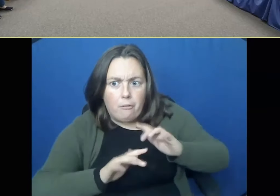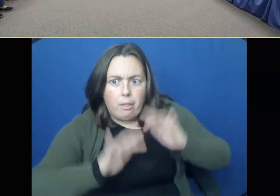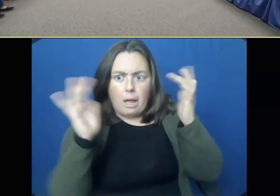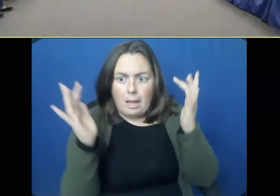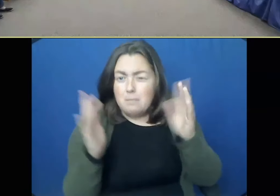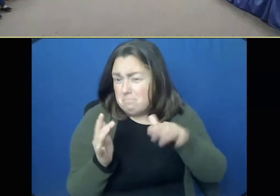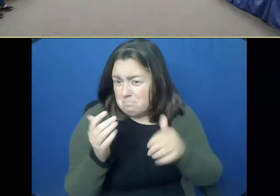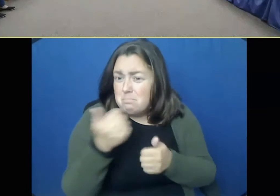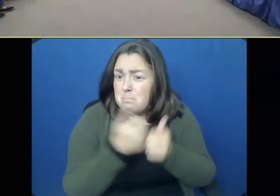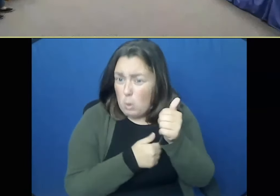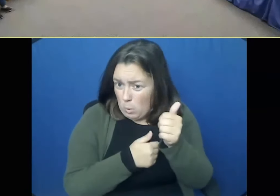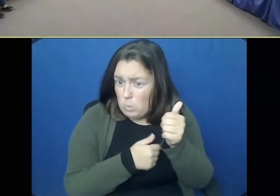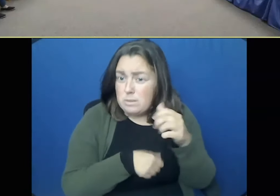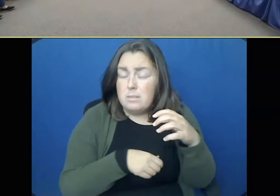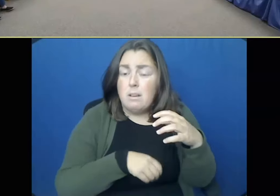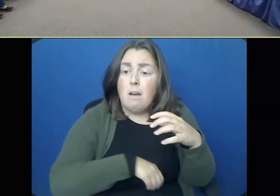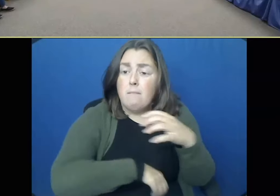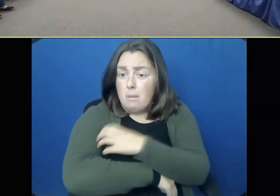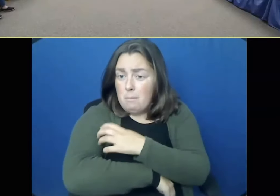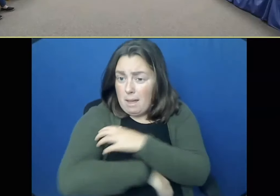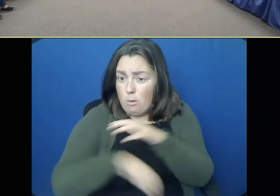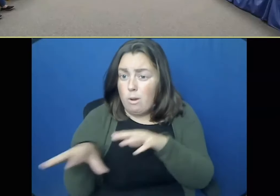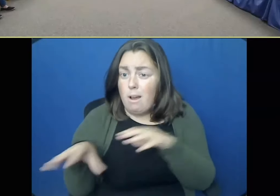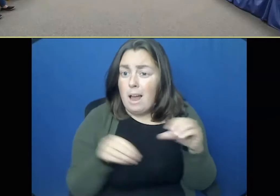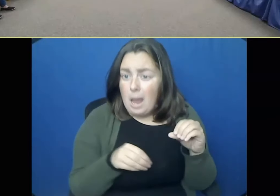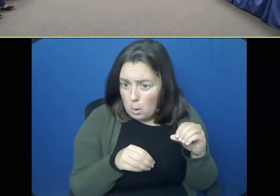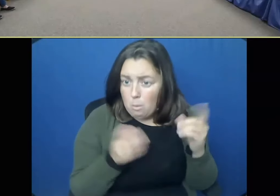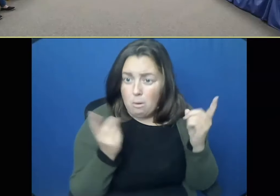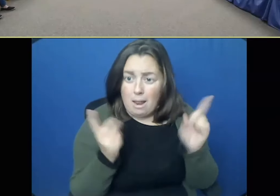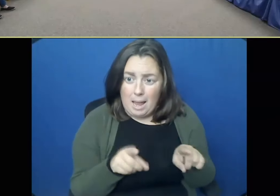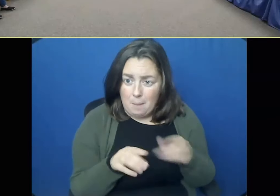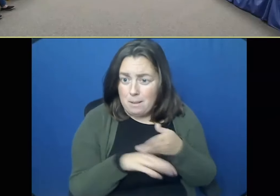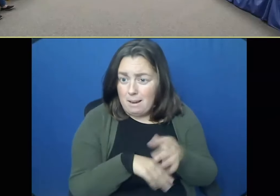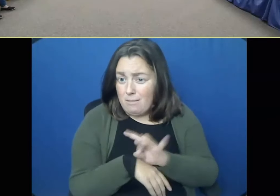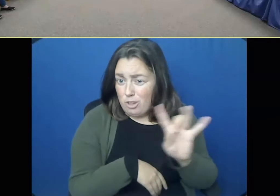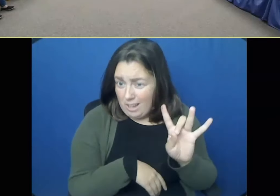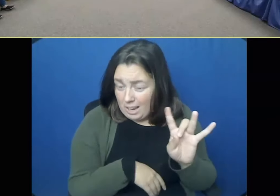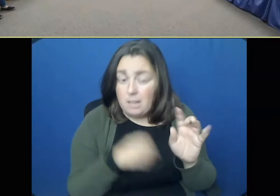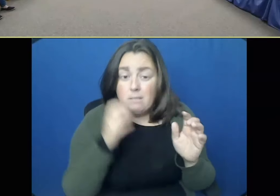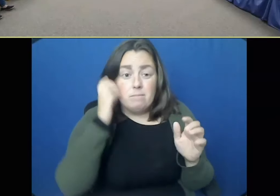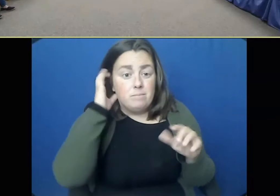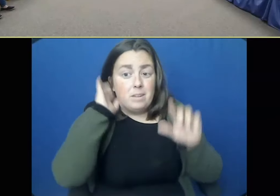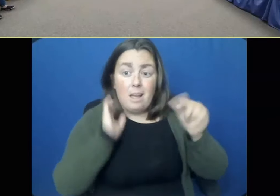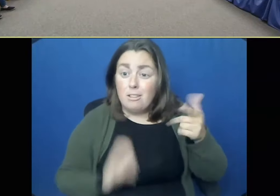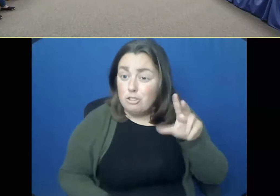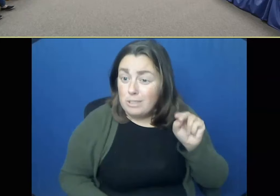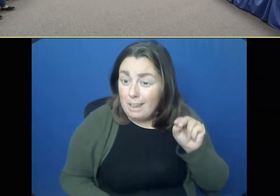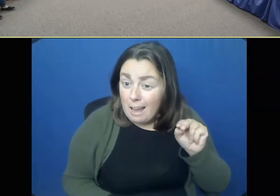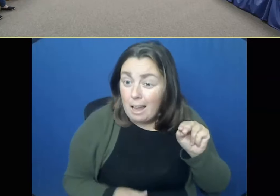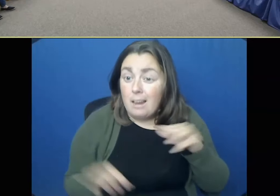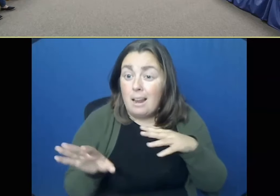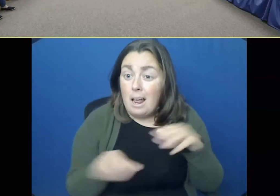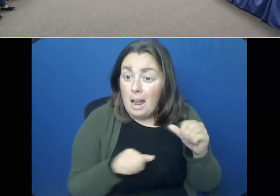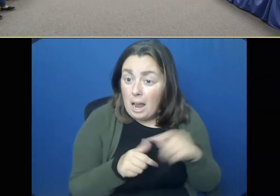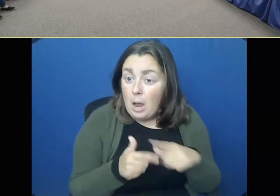Um, that's when we started to see all parts of town going out the LG inside, coming this way. The yell went out. I sent the staff home at 11 o